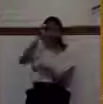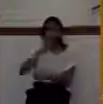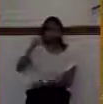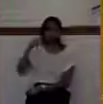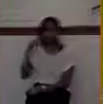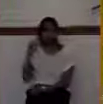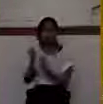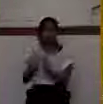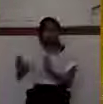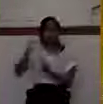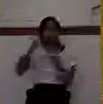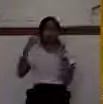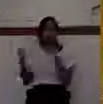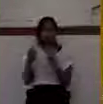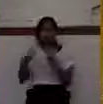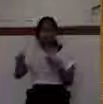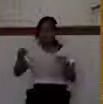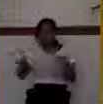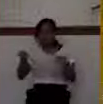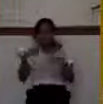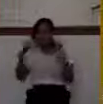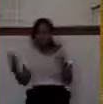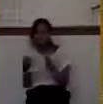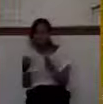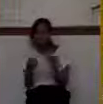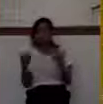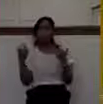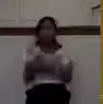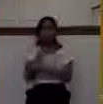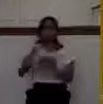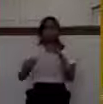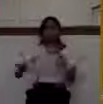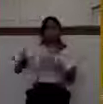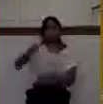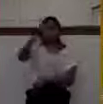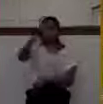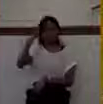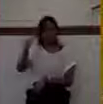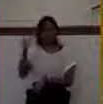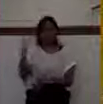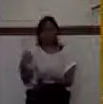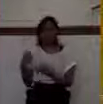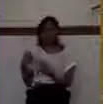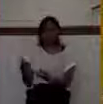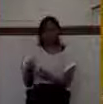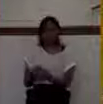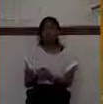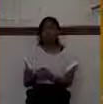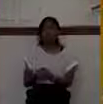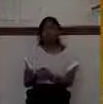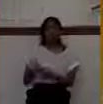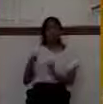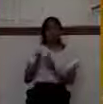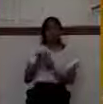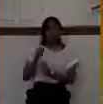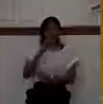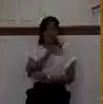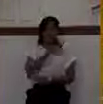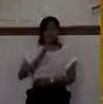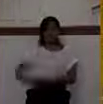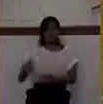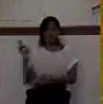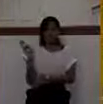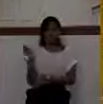which they had committed above all that their fathers had done. Under Rehoboam, the nation sinned again more than